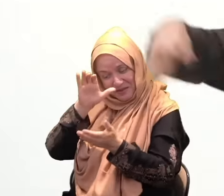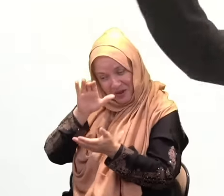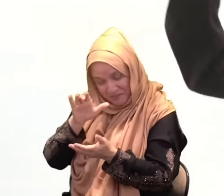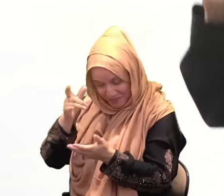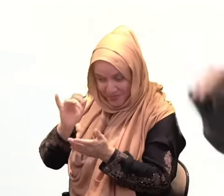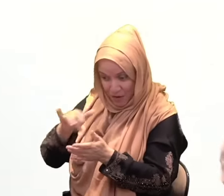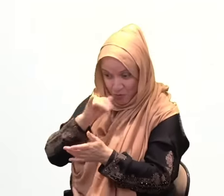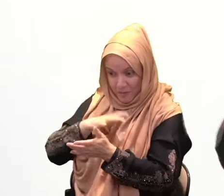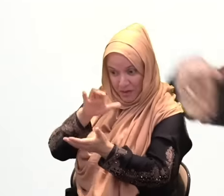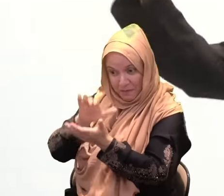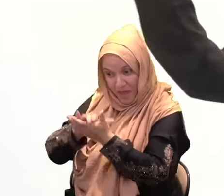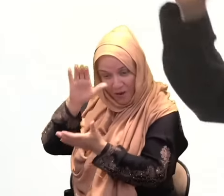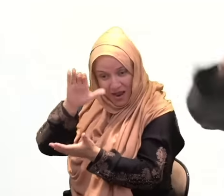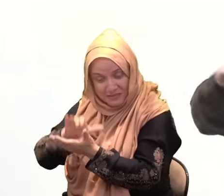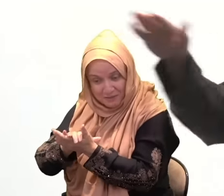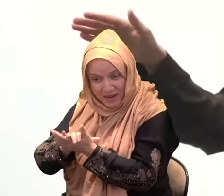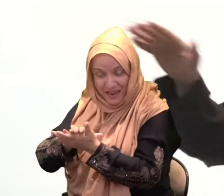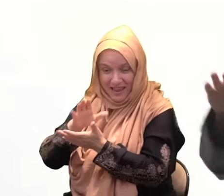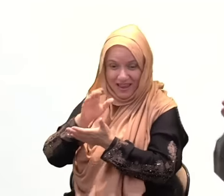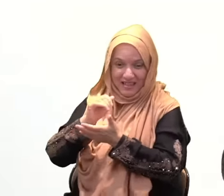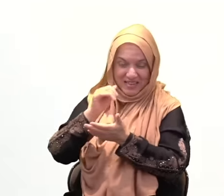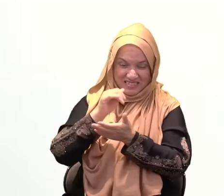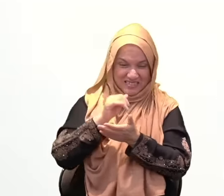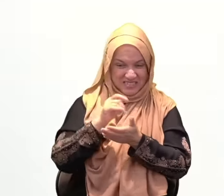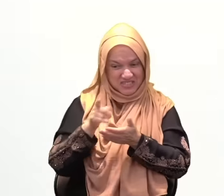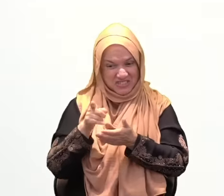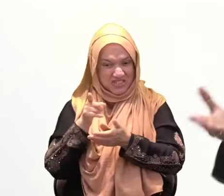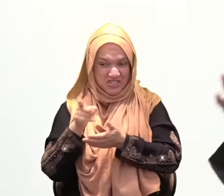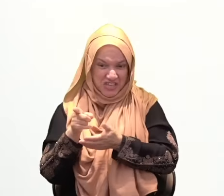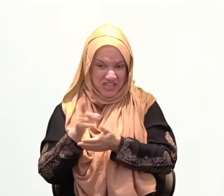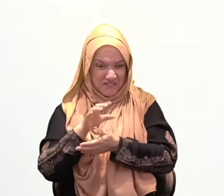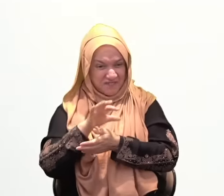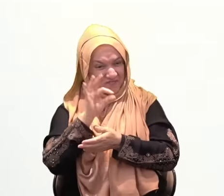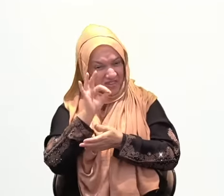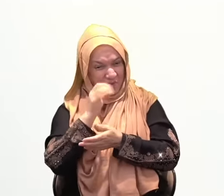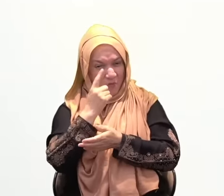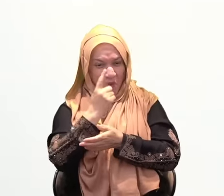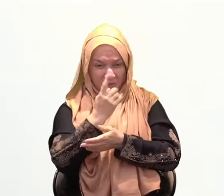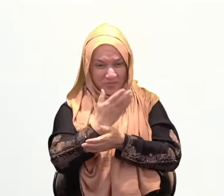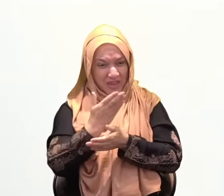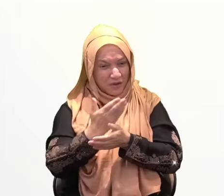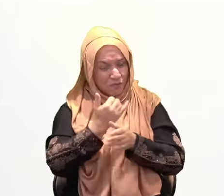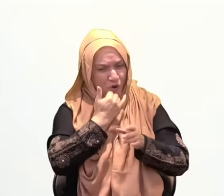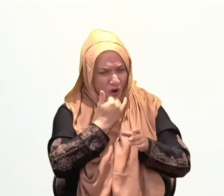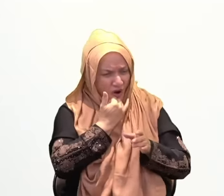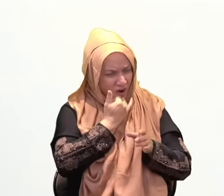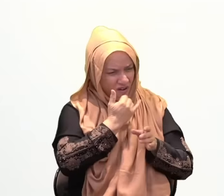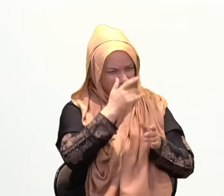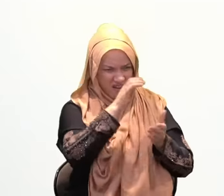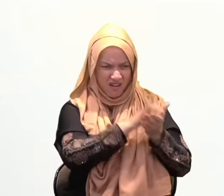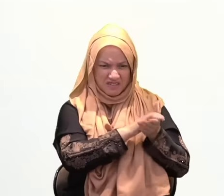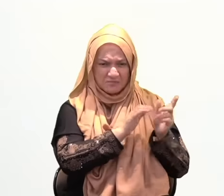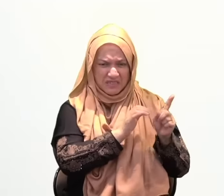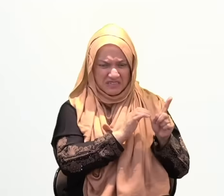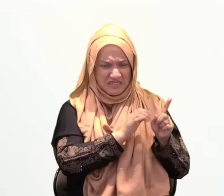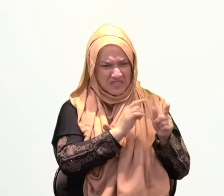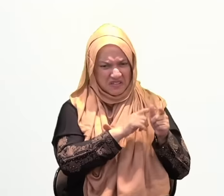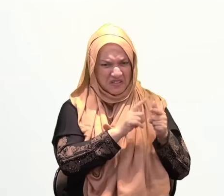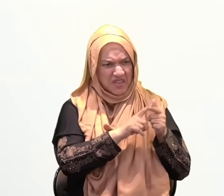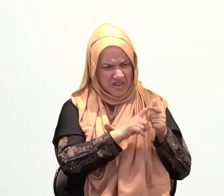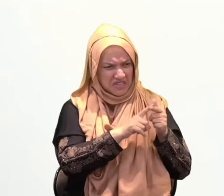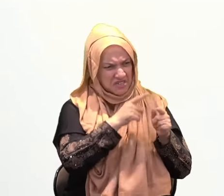Trying to live up to anything because your standards are impossible. Both sides are operating from the same spiritual disease, by the way.